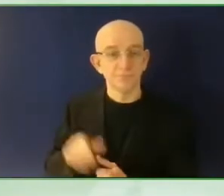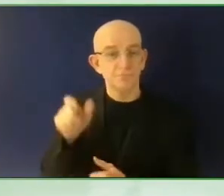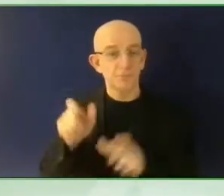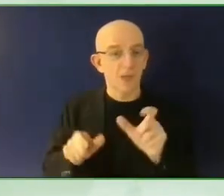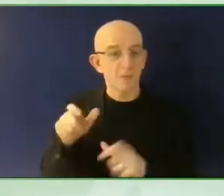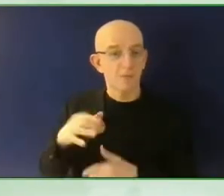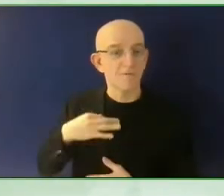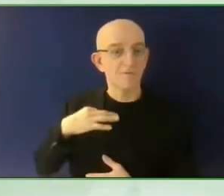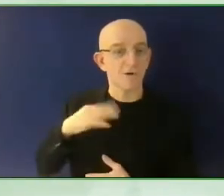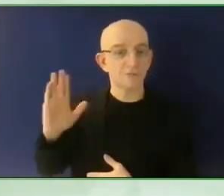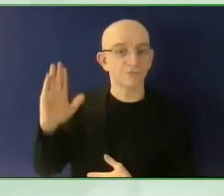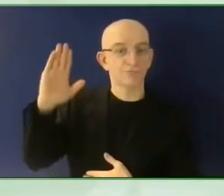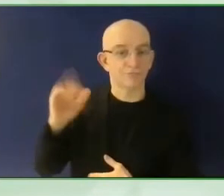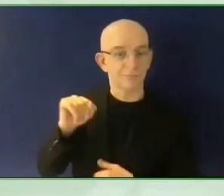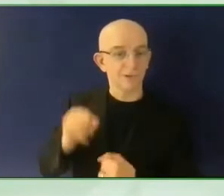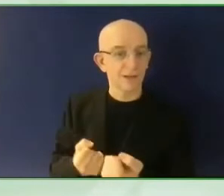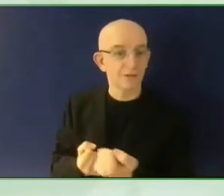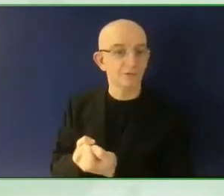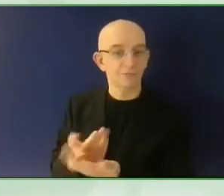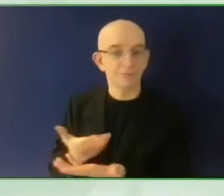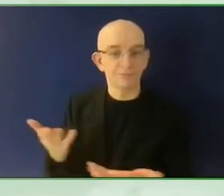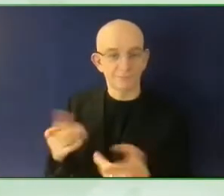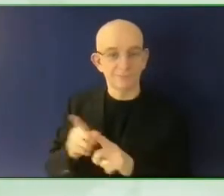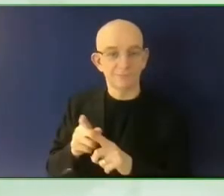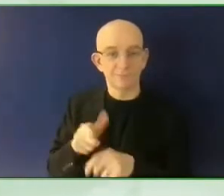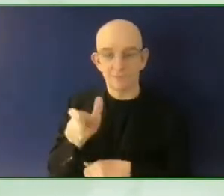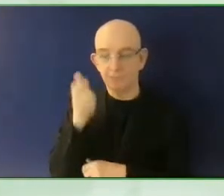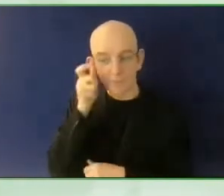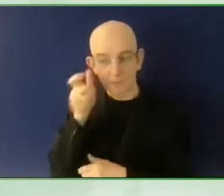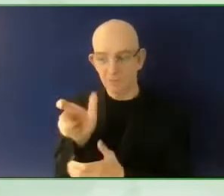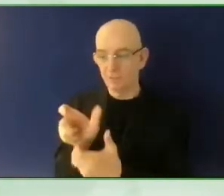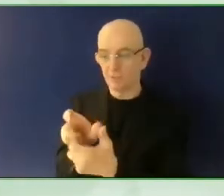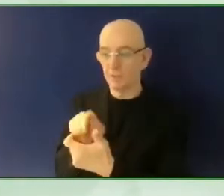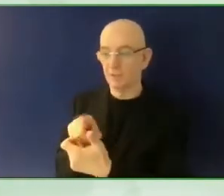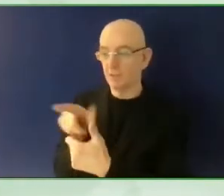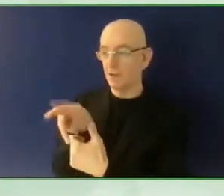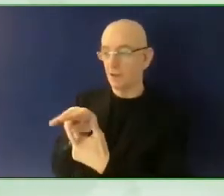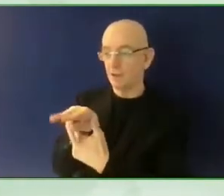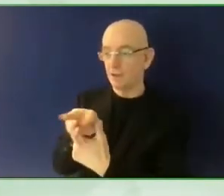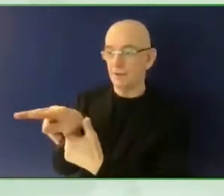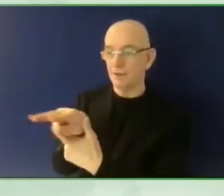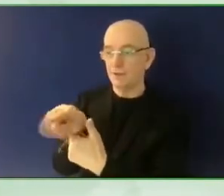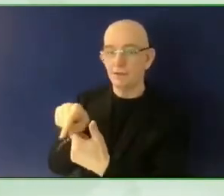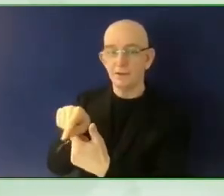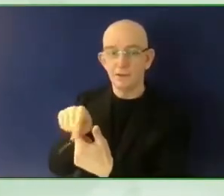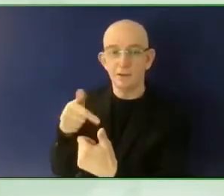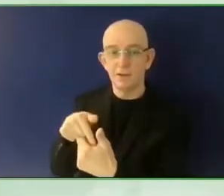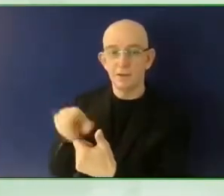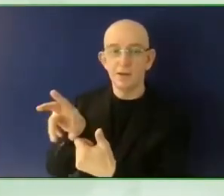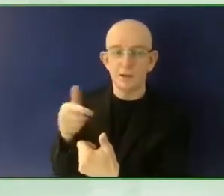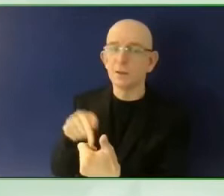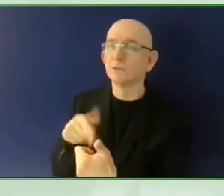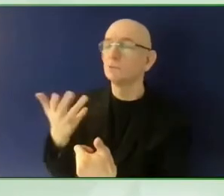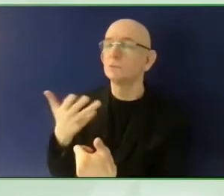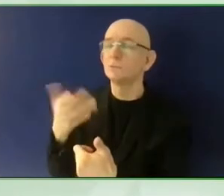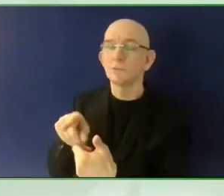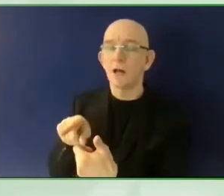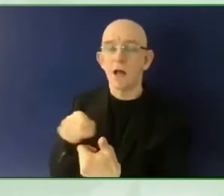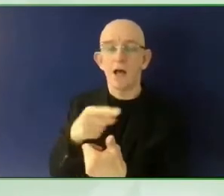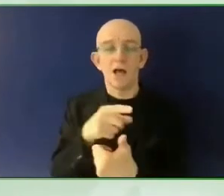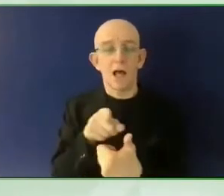the person will tell you what he or she sees. I took something like, OK, I can see your medication or the COVID test example.